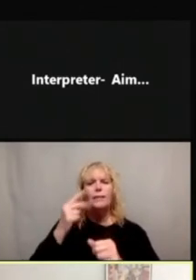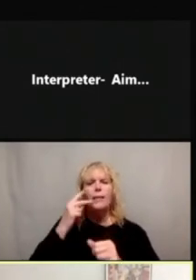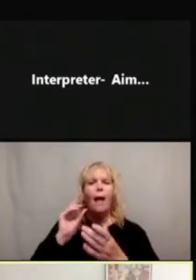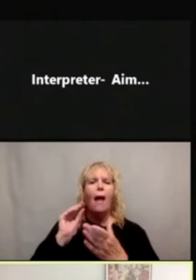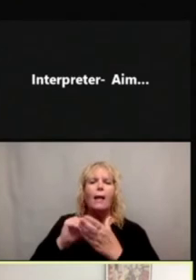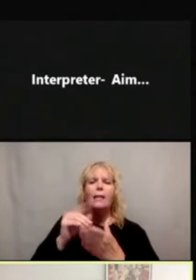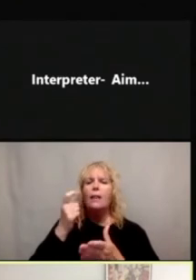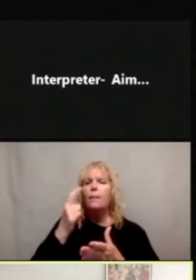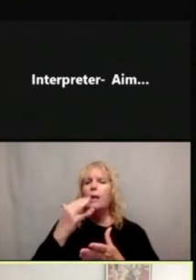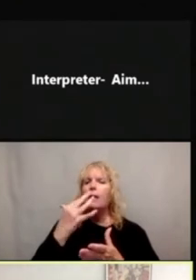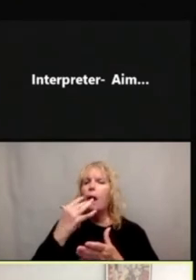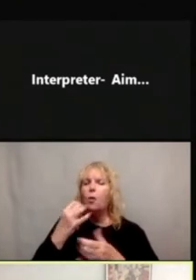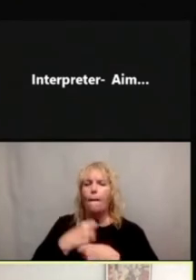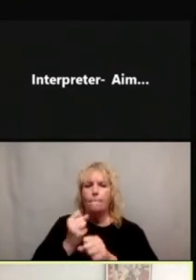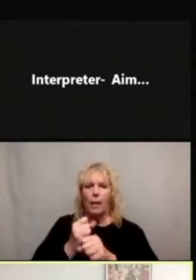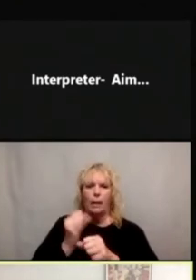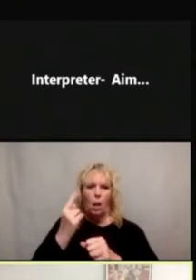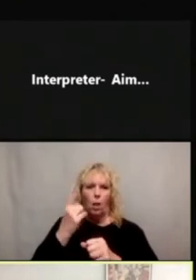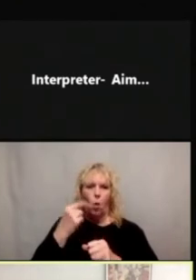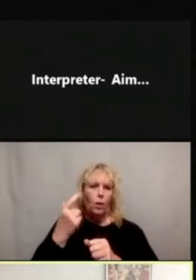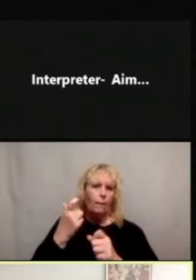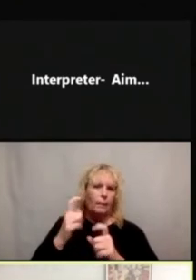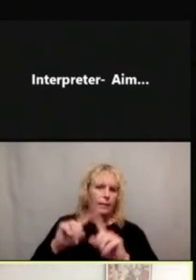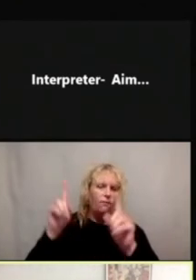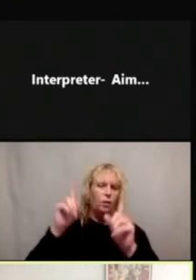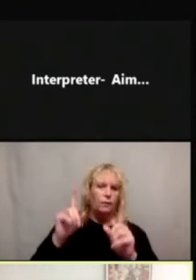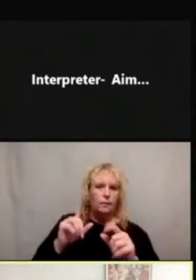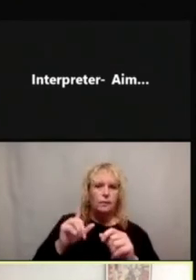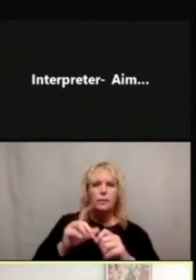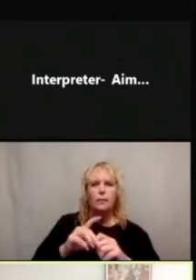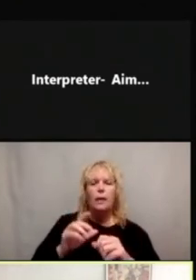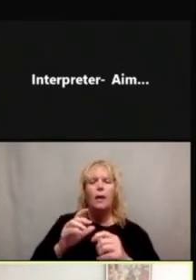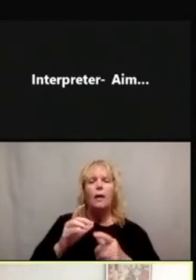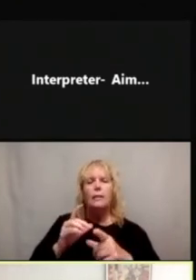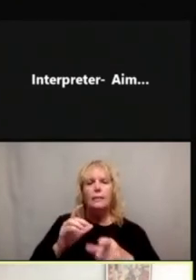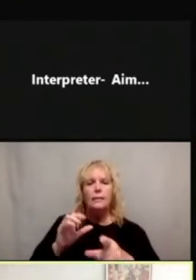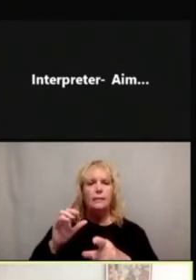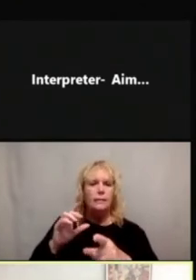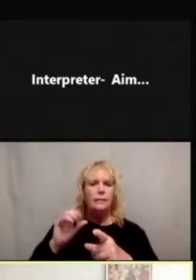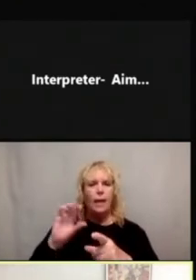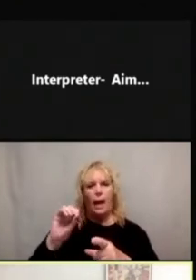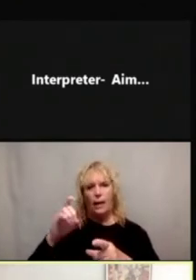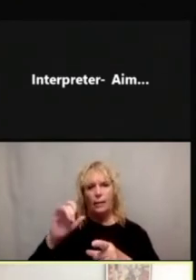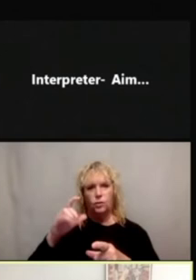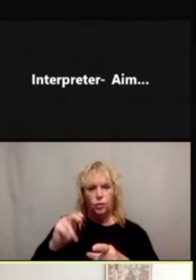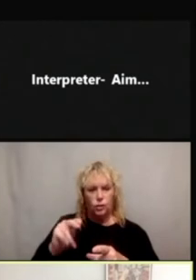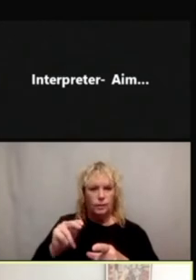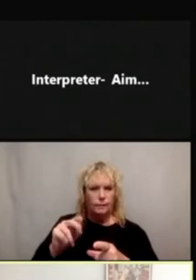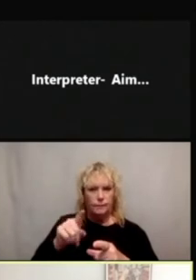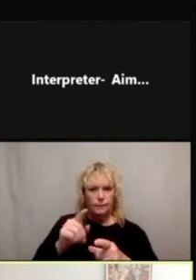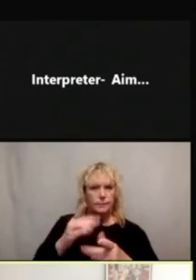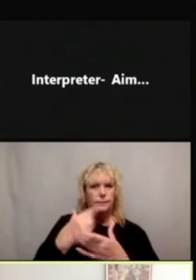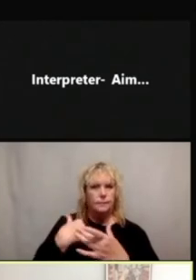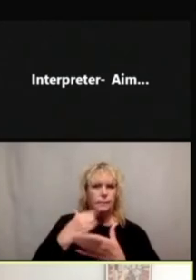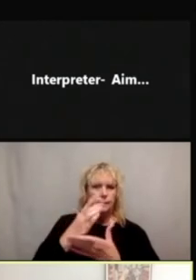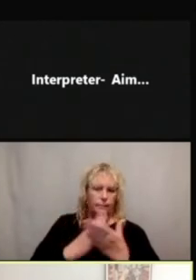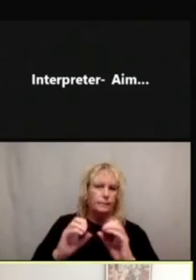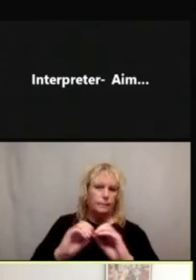the background and included some details there on the oxygen tank so that it's clear to folks who use those items.